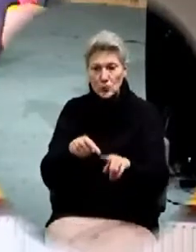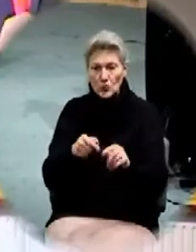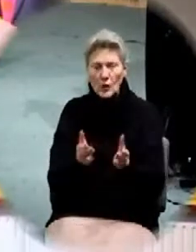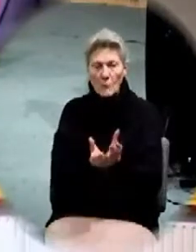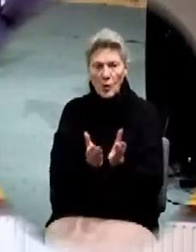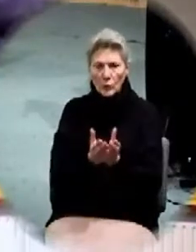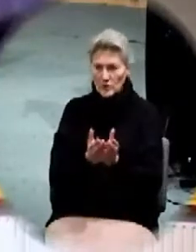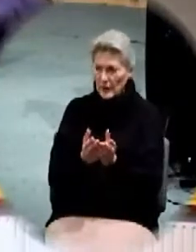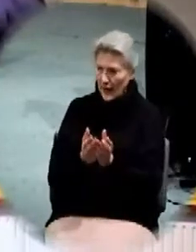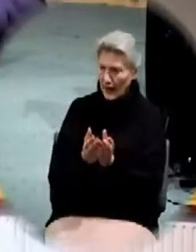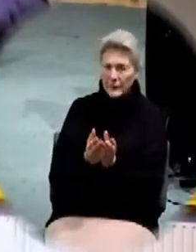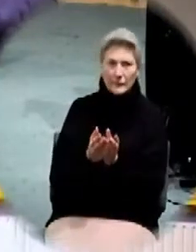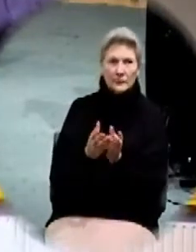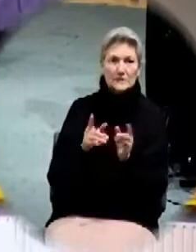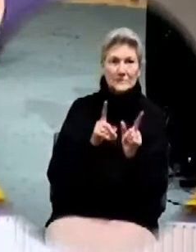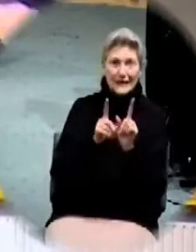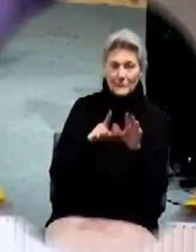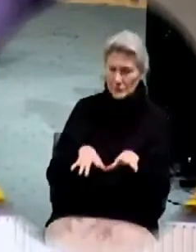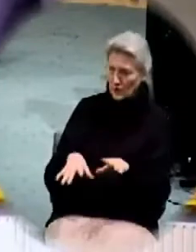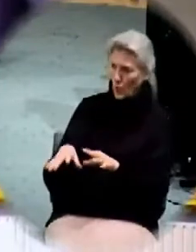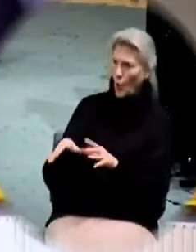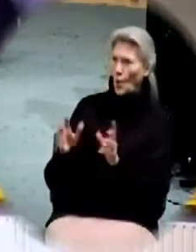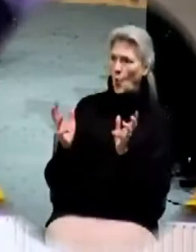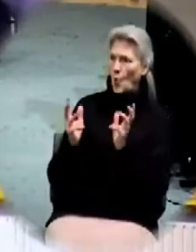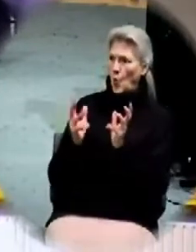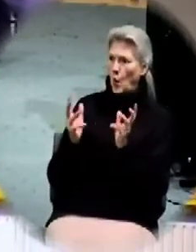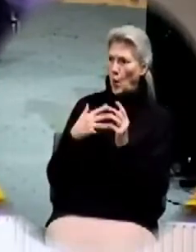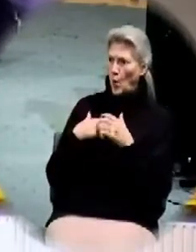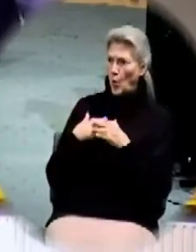that's the Keith Manley paraphrase of the King James version